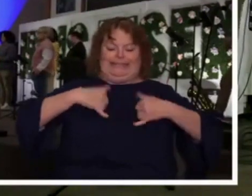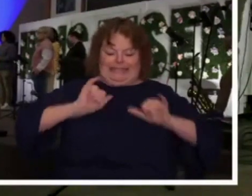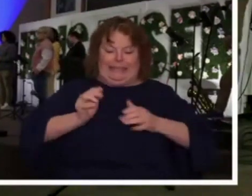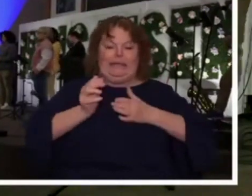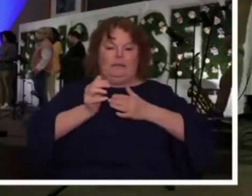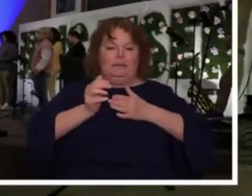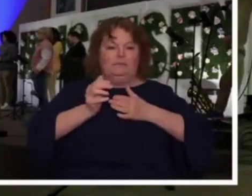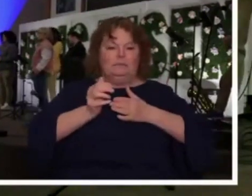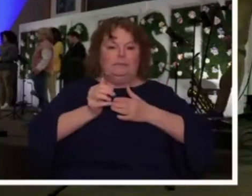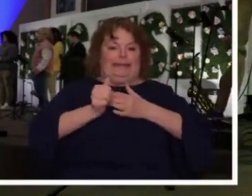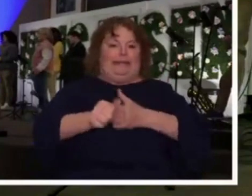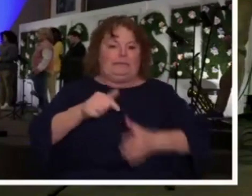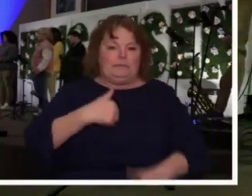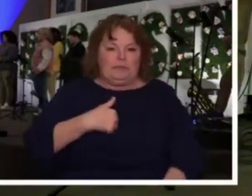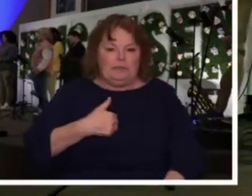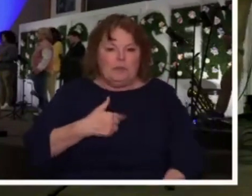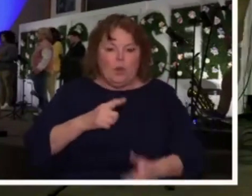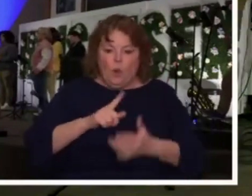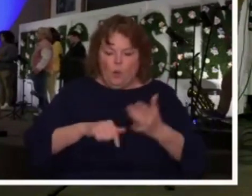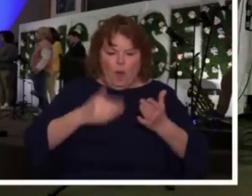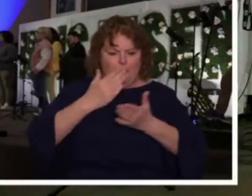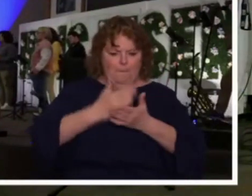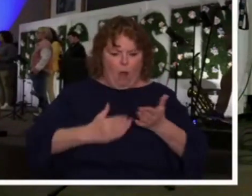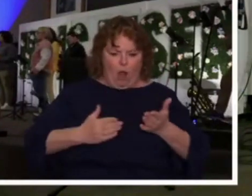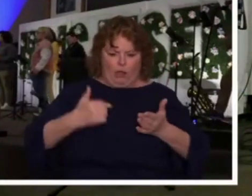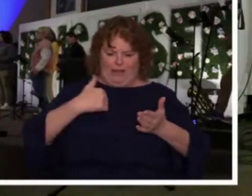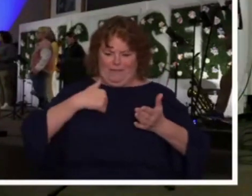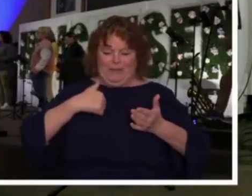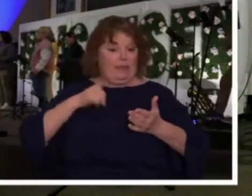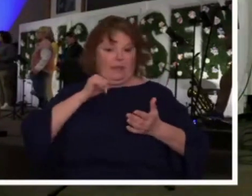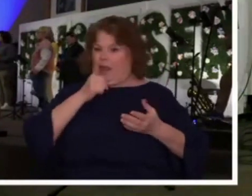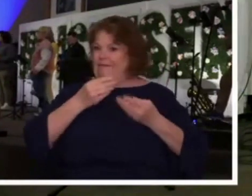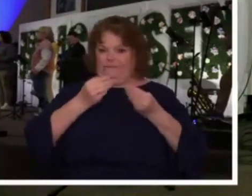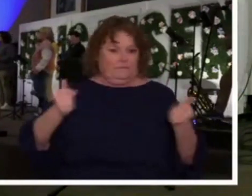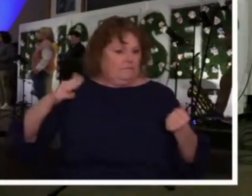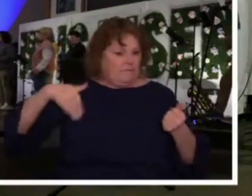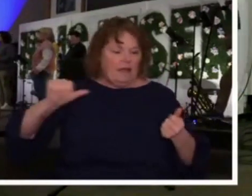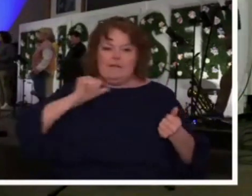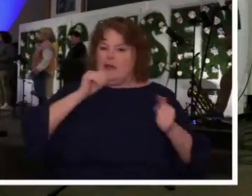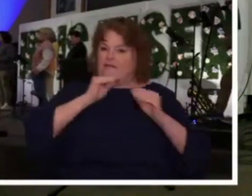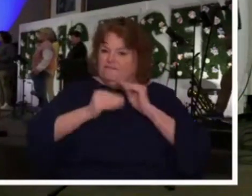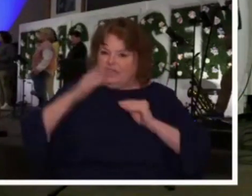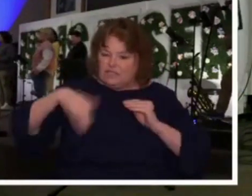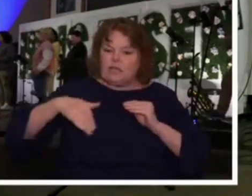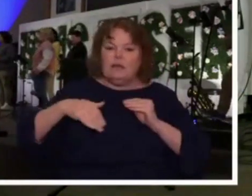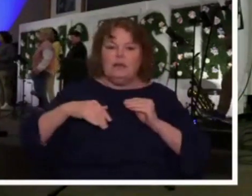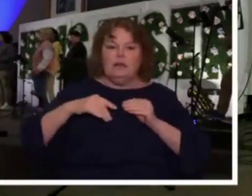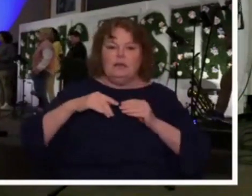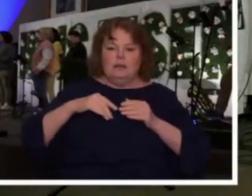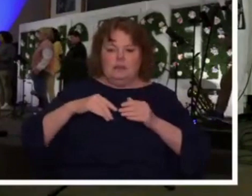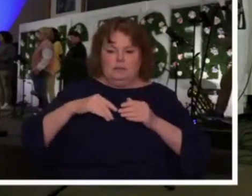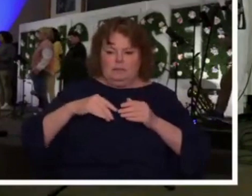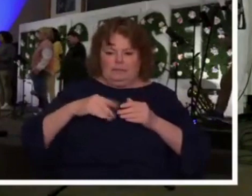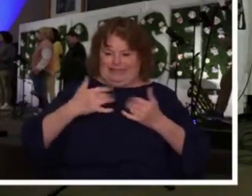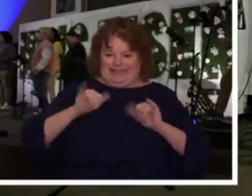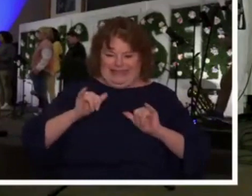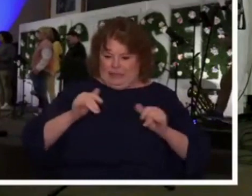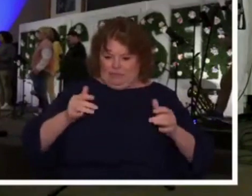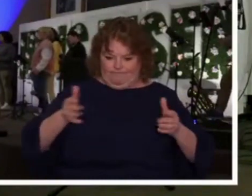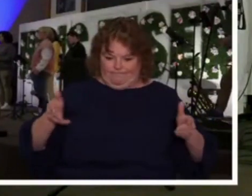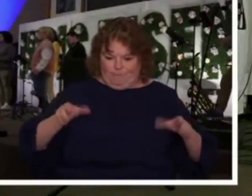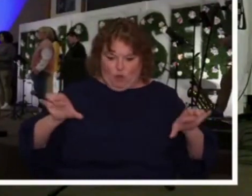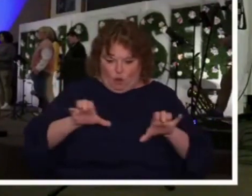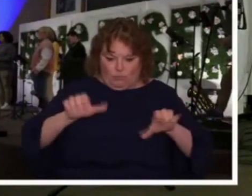And then the last